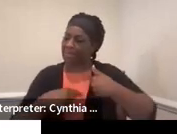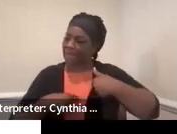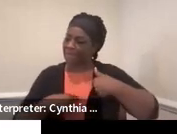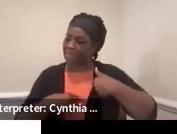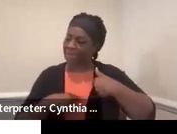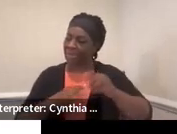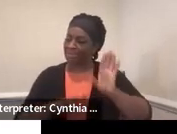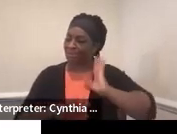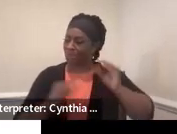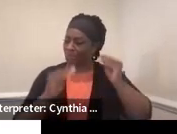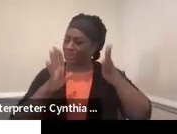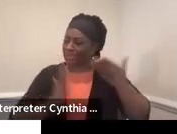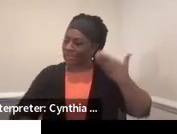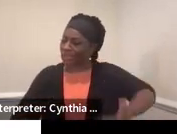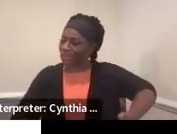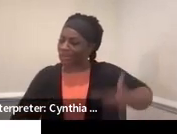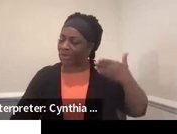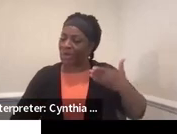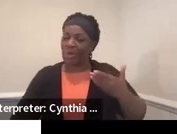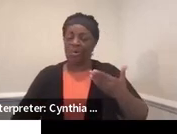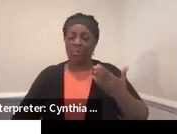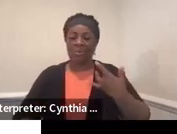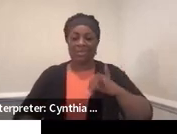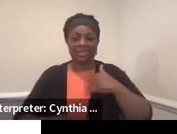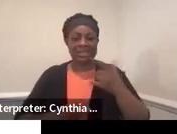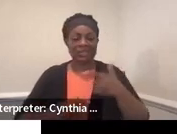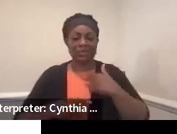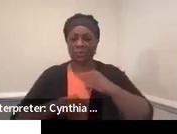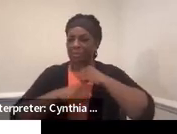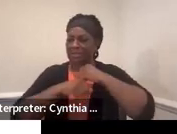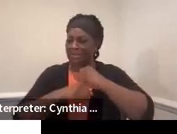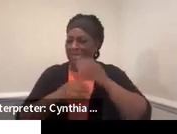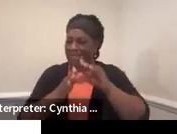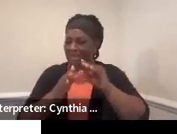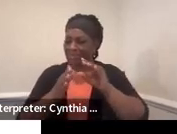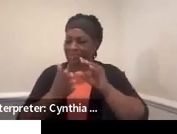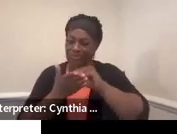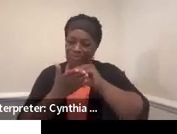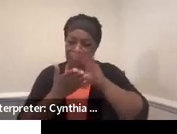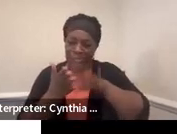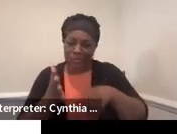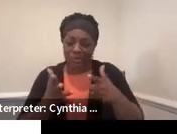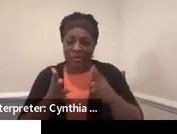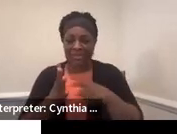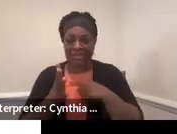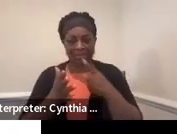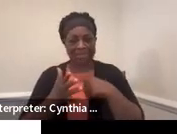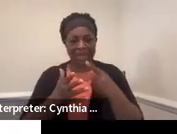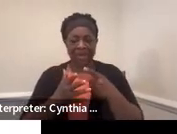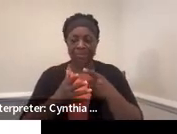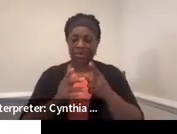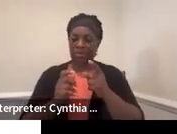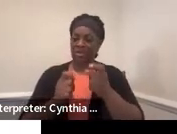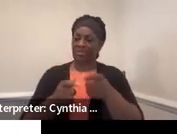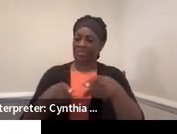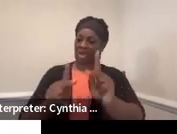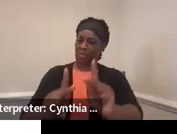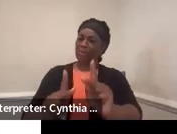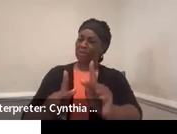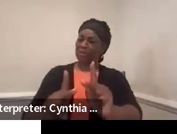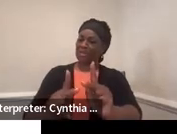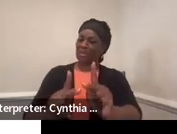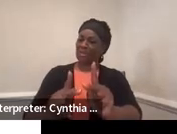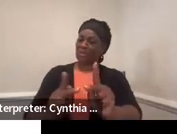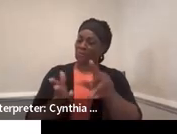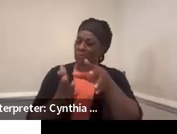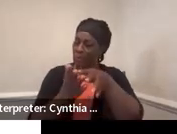a former teacher. We wrap our kids in bubble wrap sometimes. And when we do that, we don't give them the opportunity to